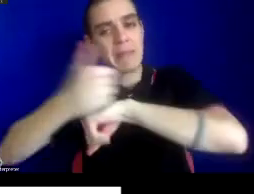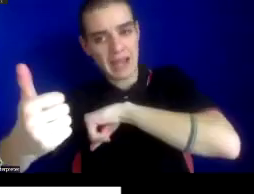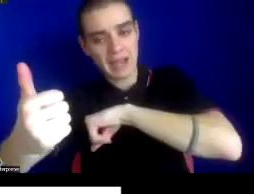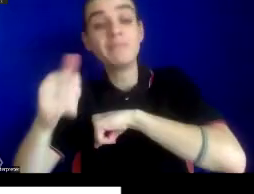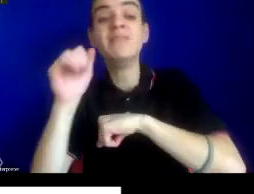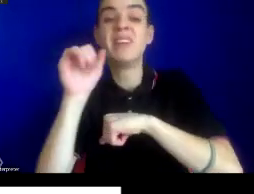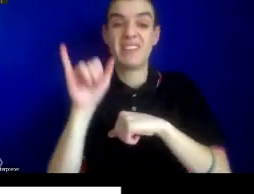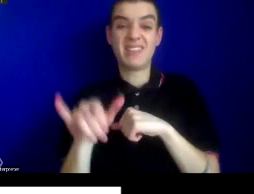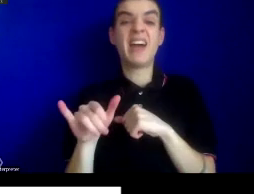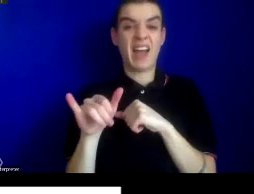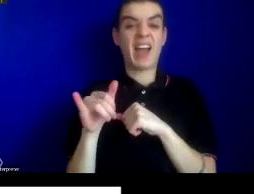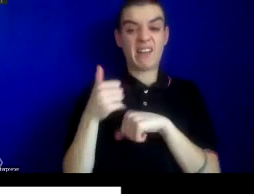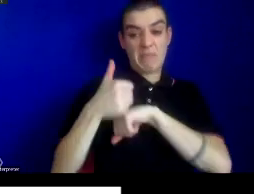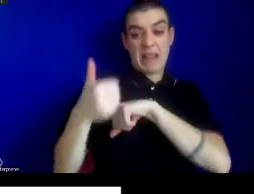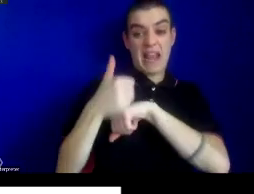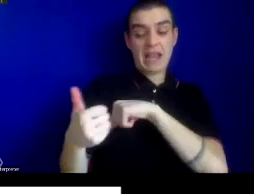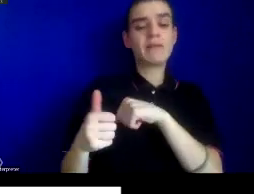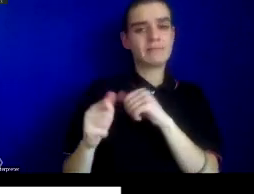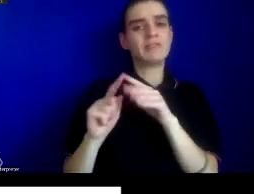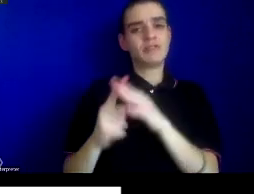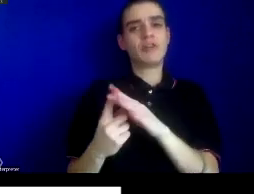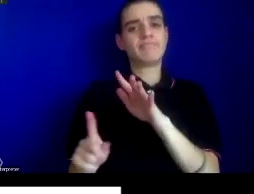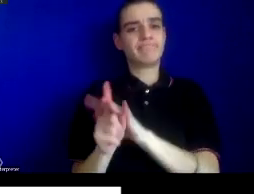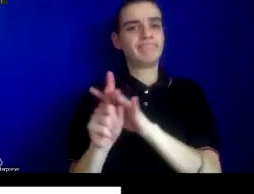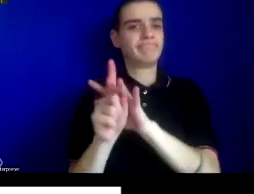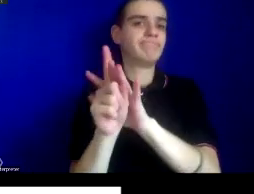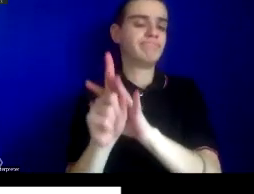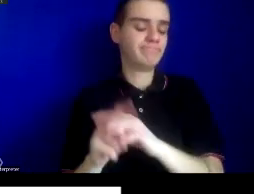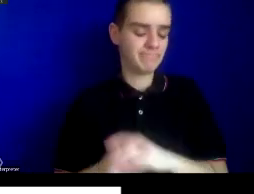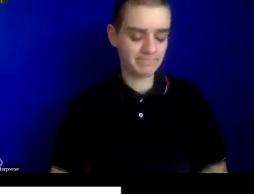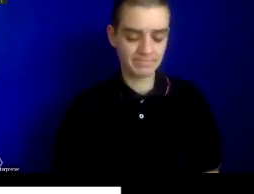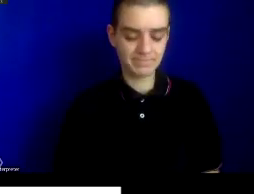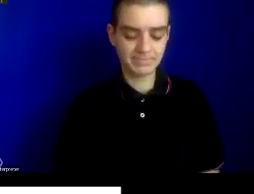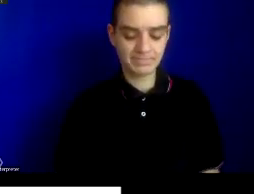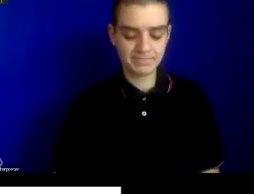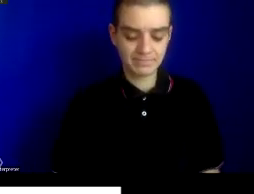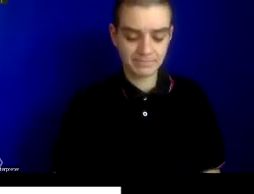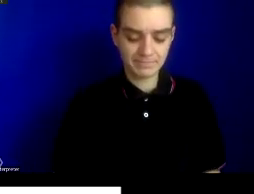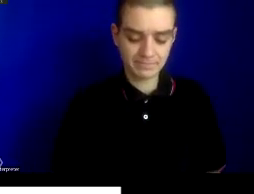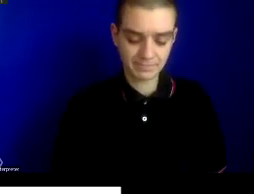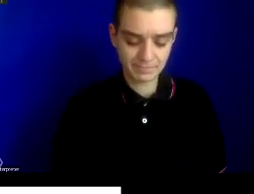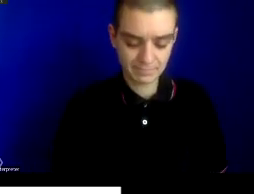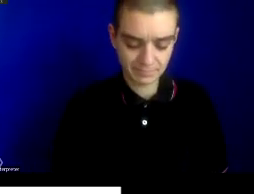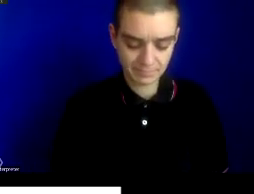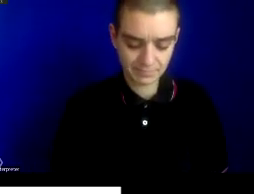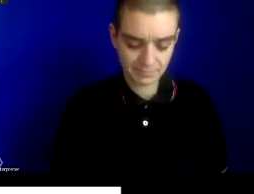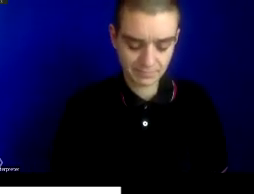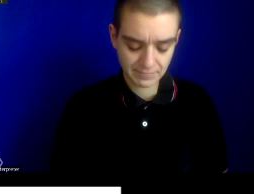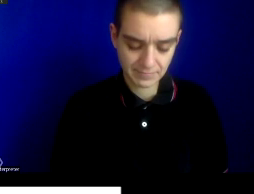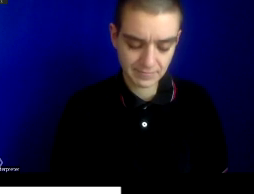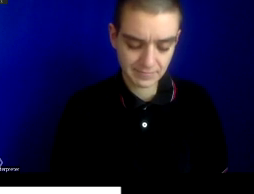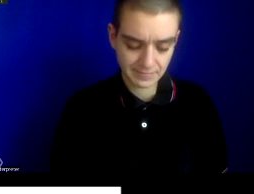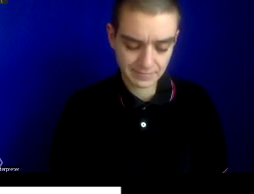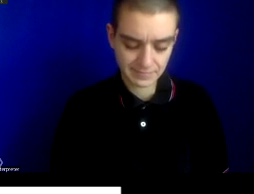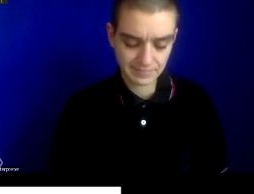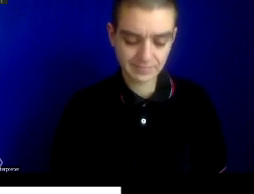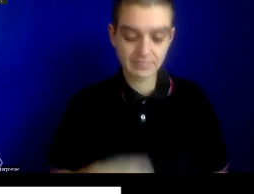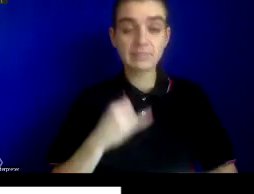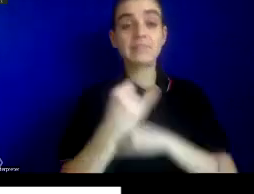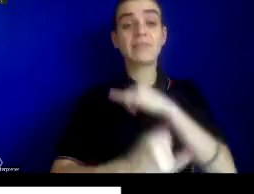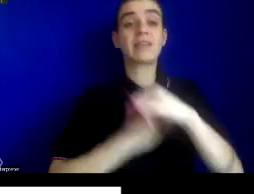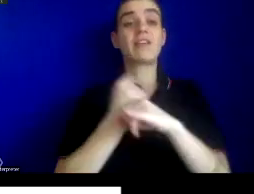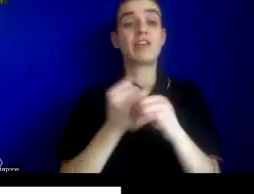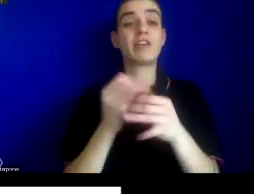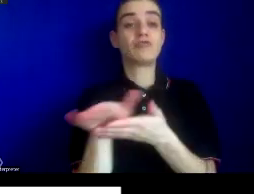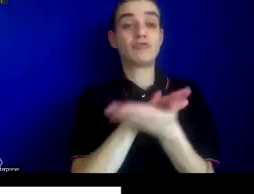in aggressive and xenophobic responses carried out in the name of health controls. What the international sanitary conventions